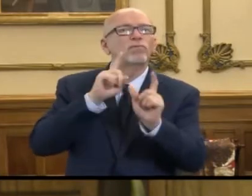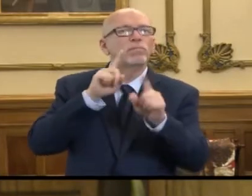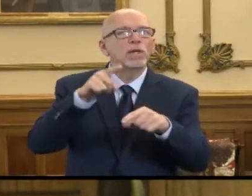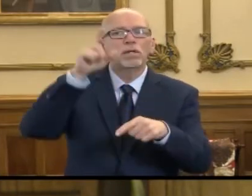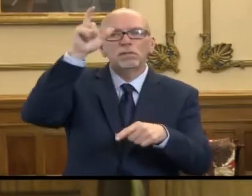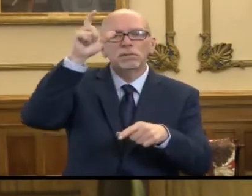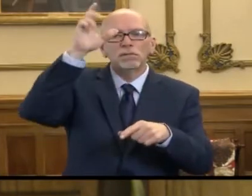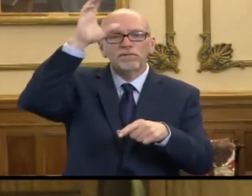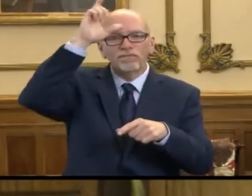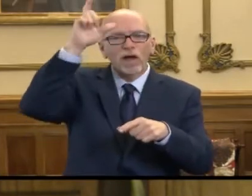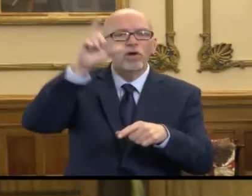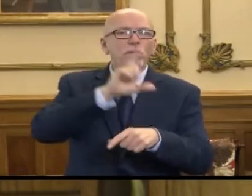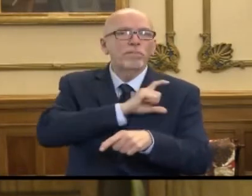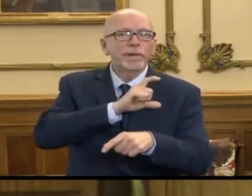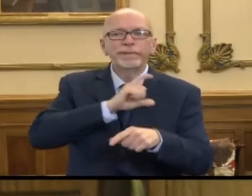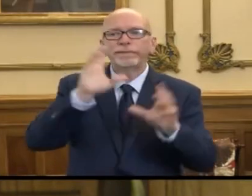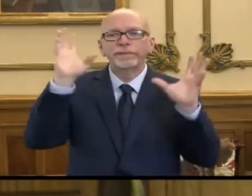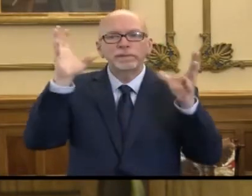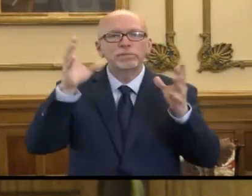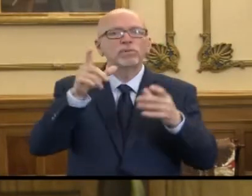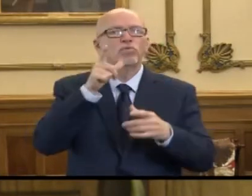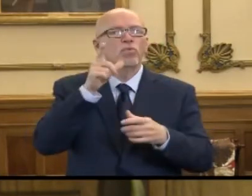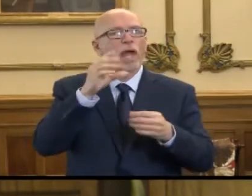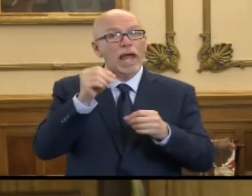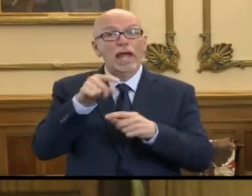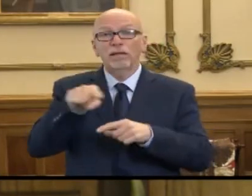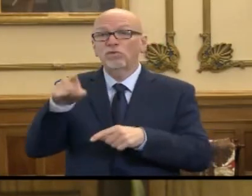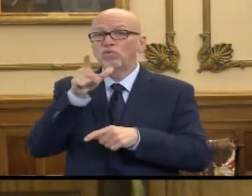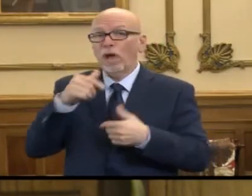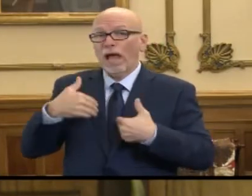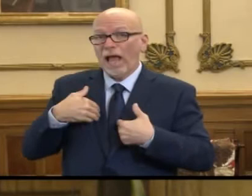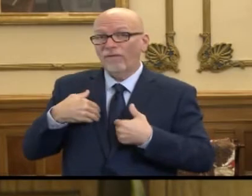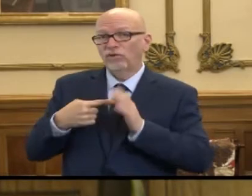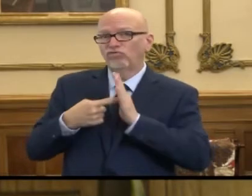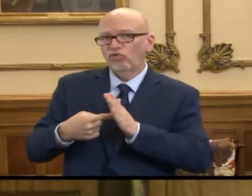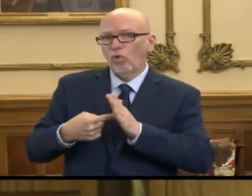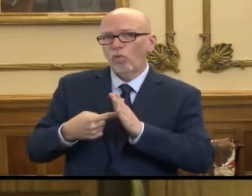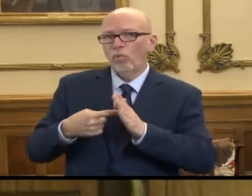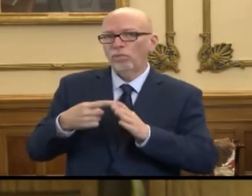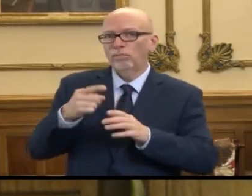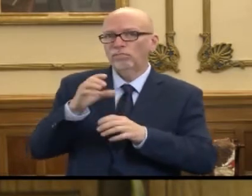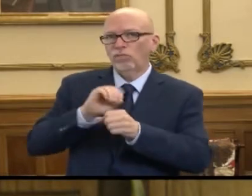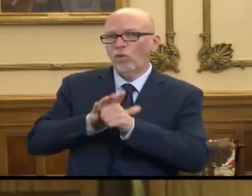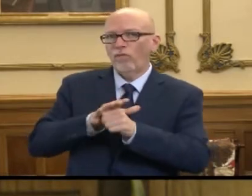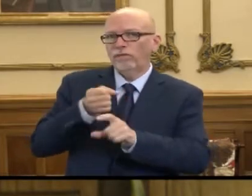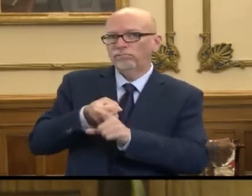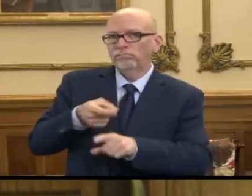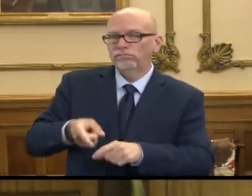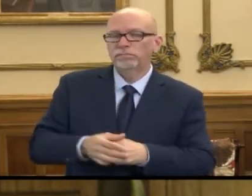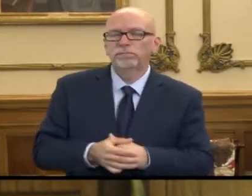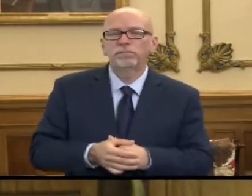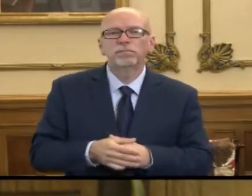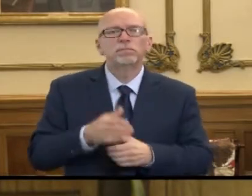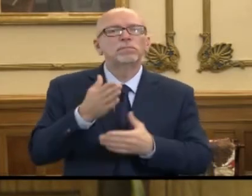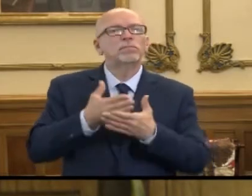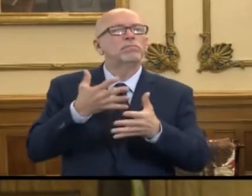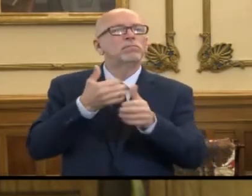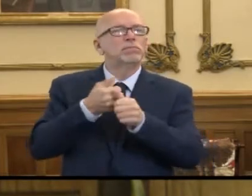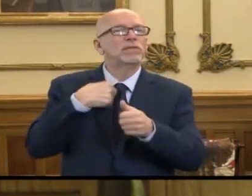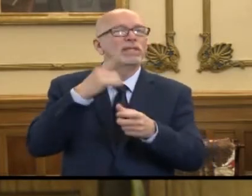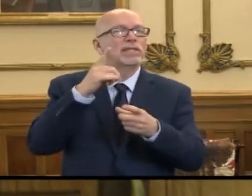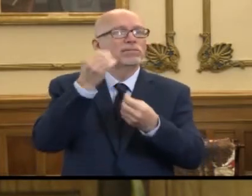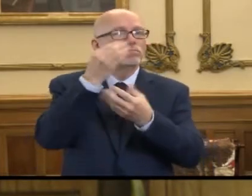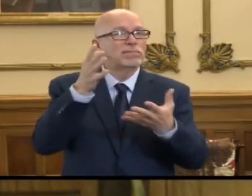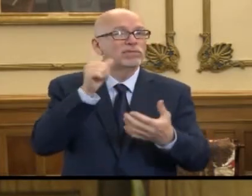essential workers, and who have symptoms of COVID-19. A couple of other quick updates. Yesterday, I issued an order, as I've already